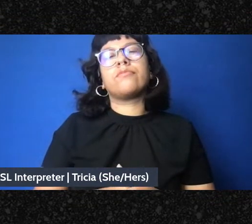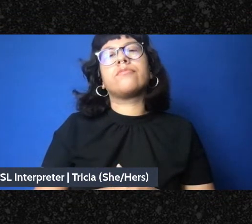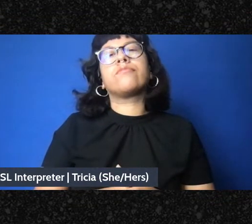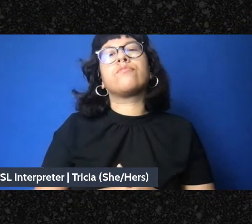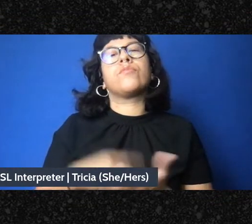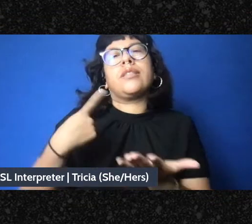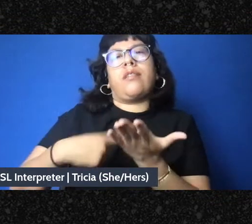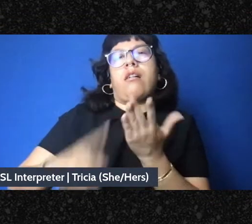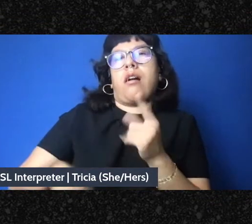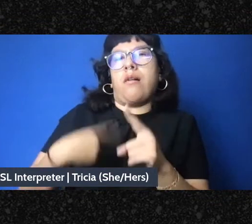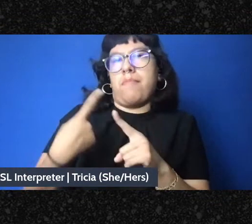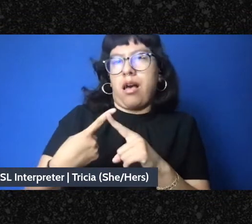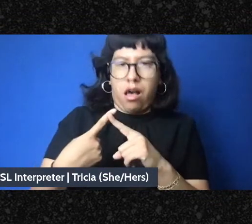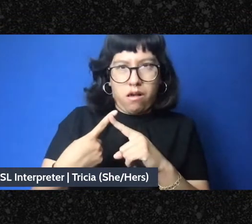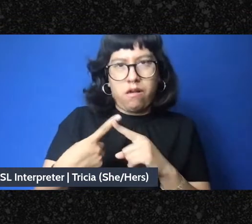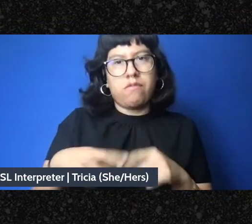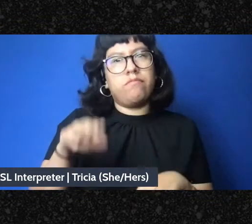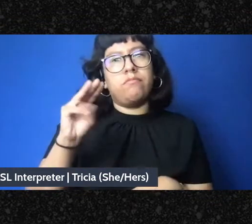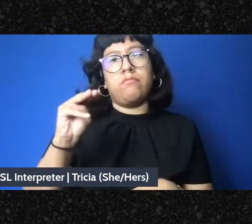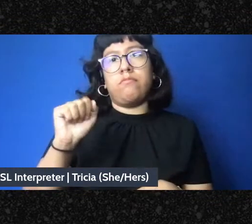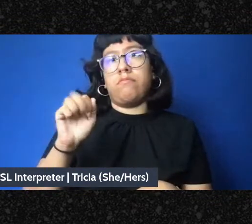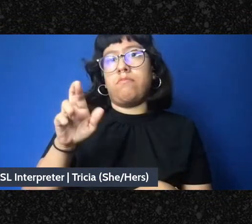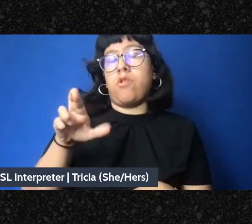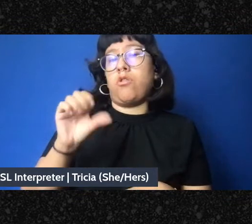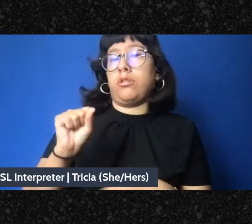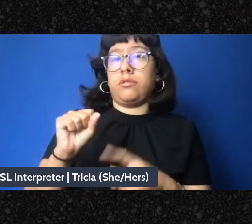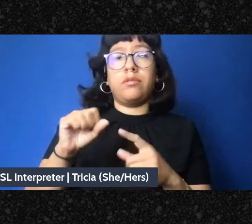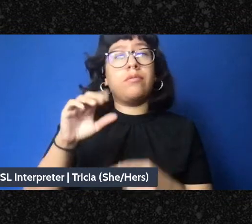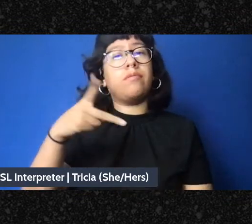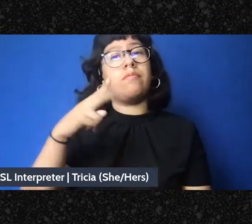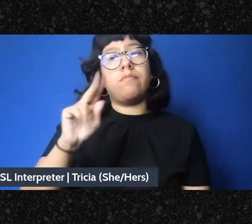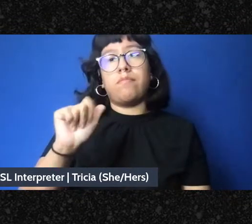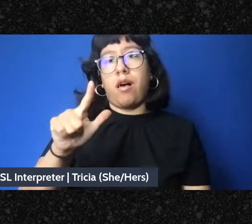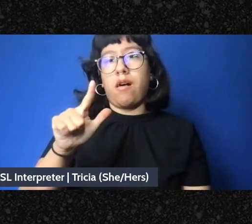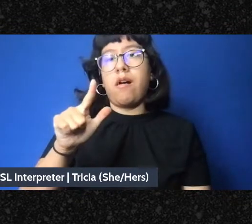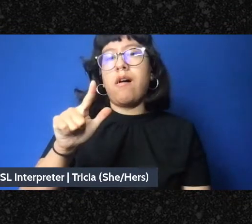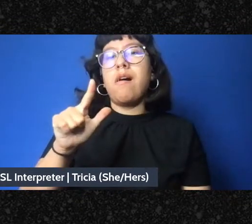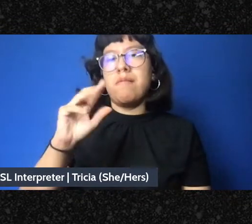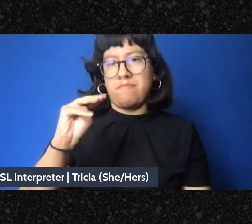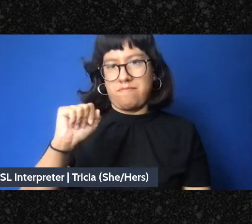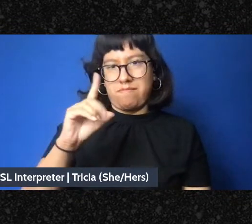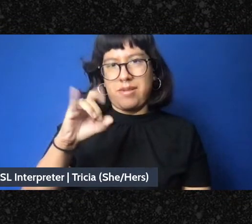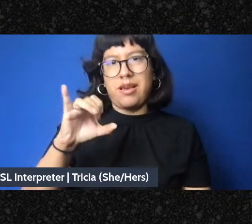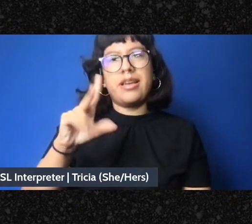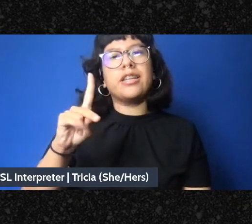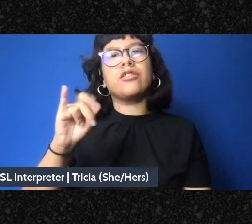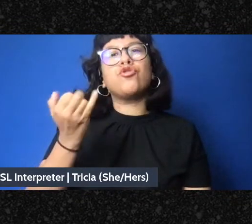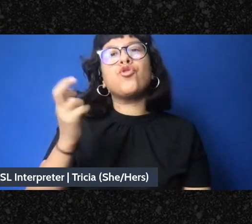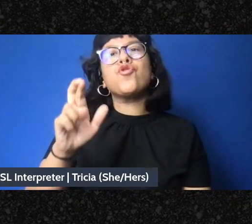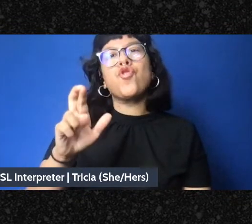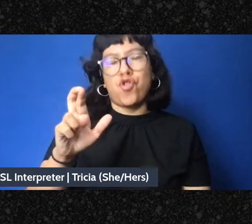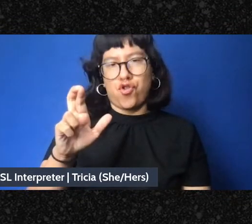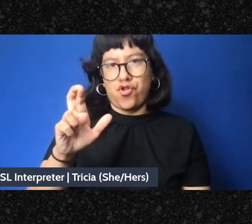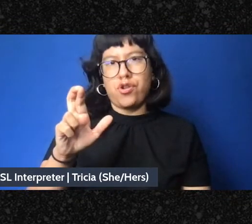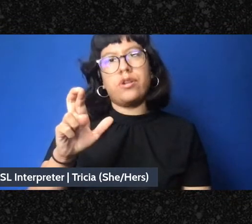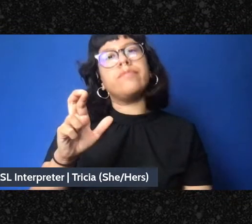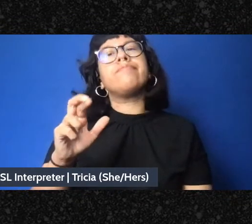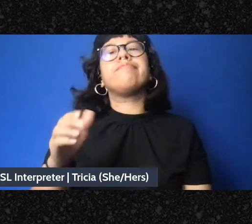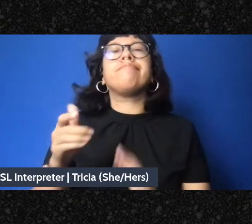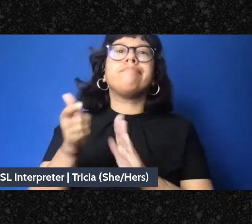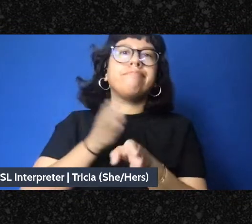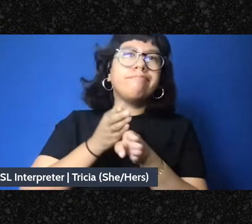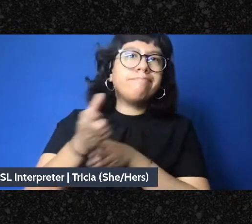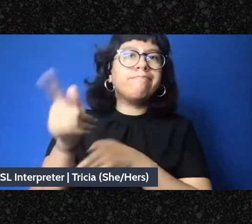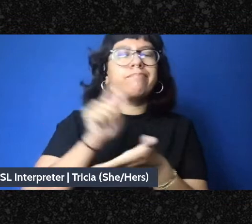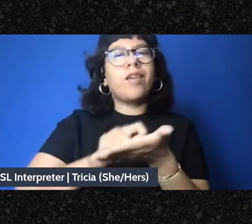It's a conversation between Paul Matic, Jr., the editor of the Field Notes section in the Brooklyn Rail and author